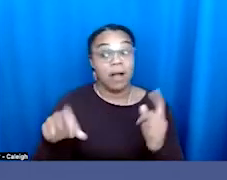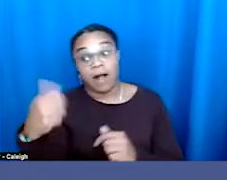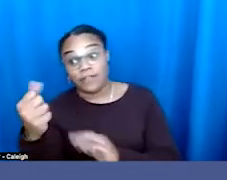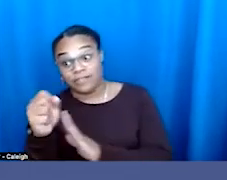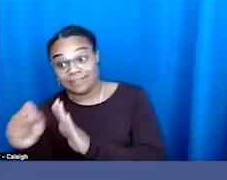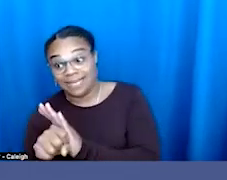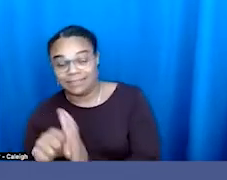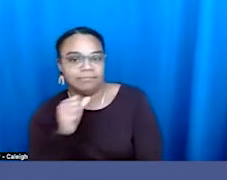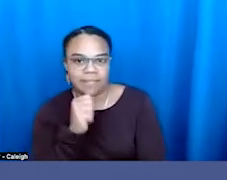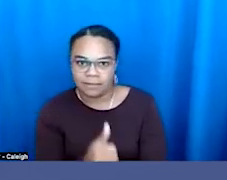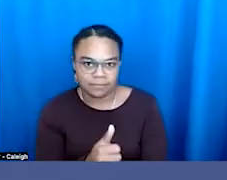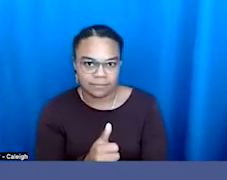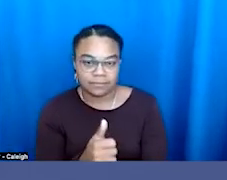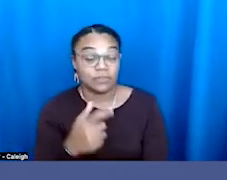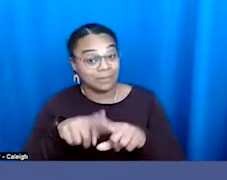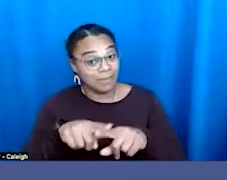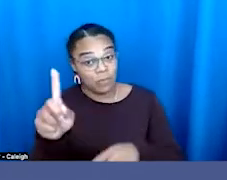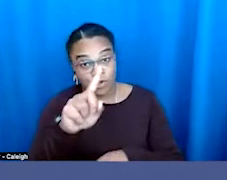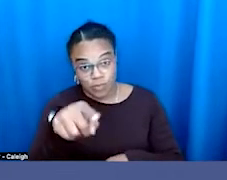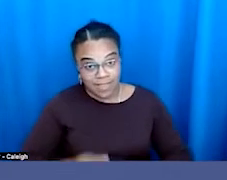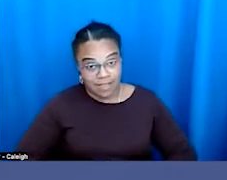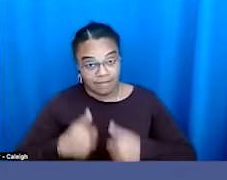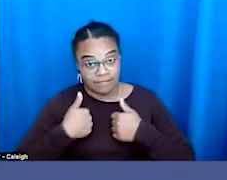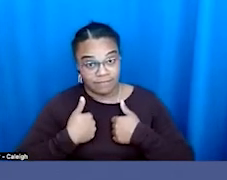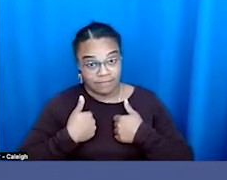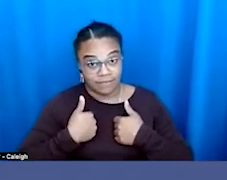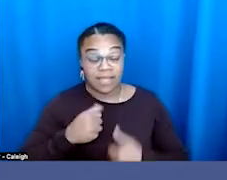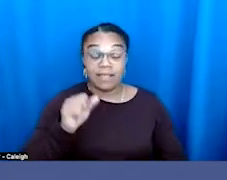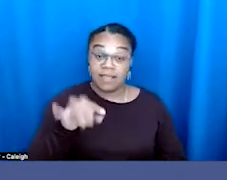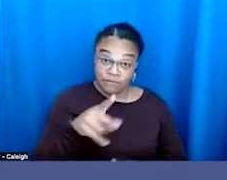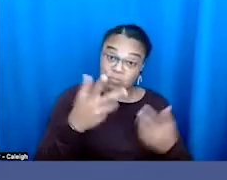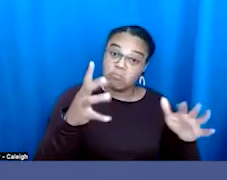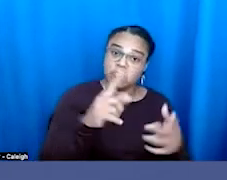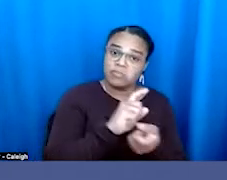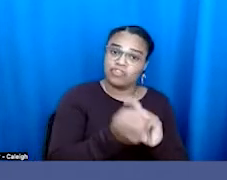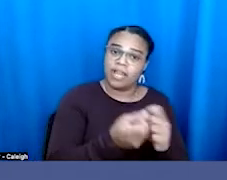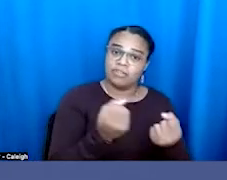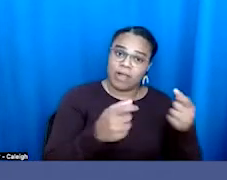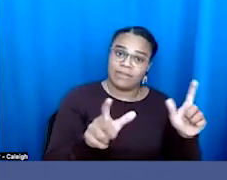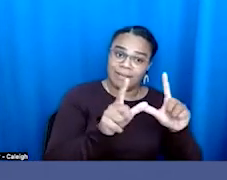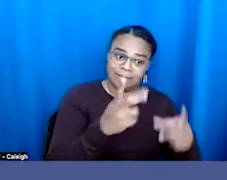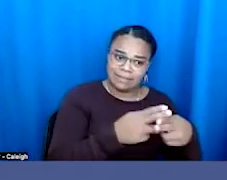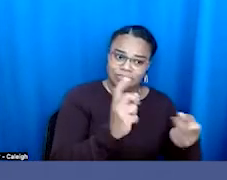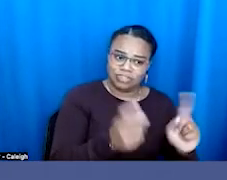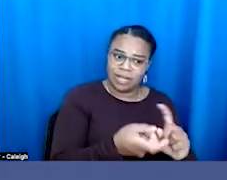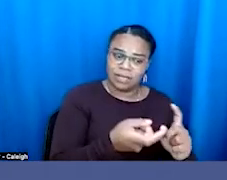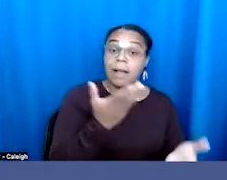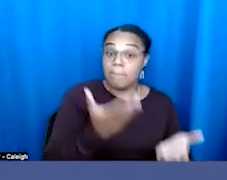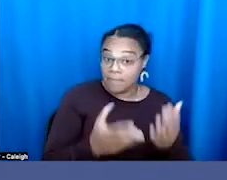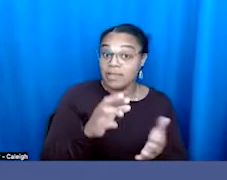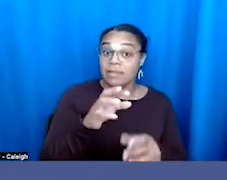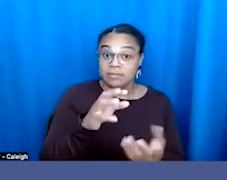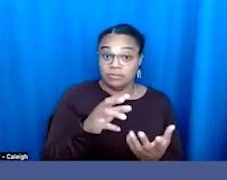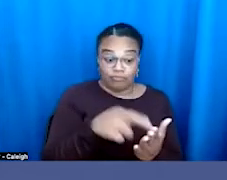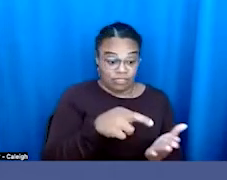so depending on where you live, if you changed your name on your driver's license, it may or may not be updated on the voting rolls. And there are complicated